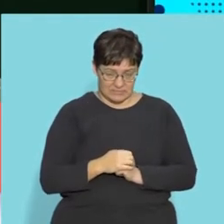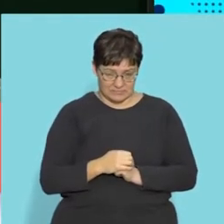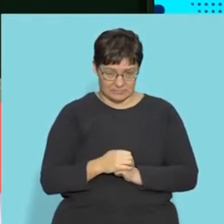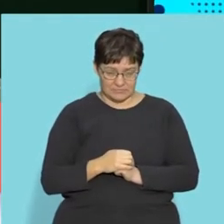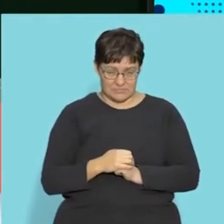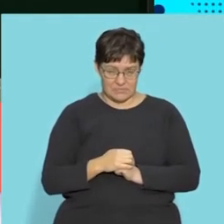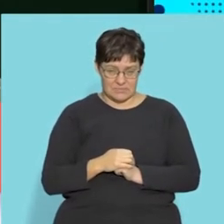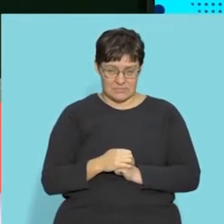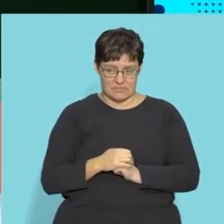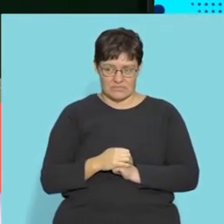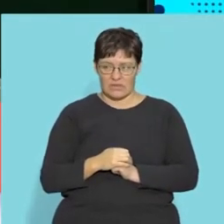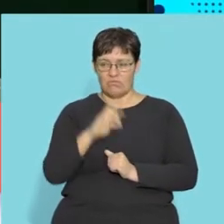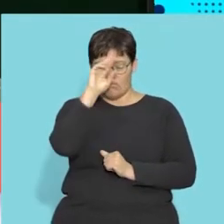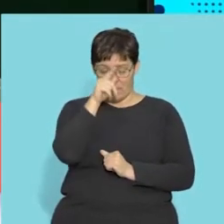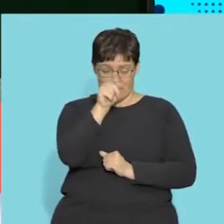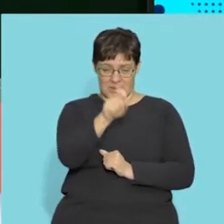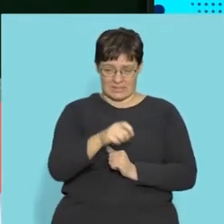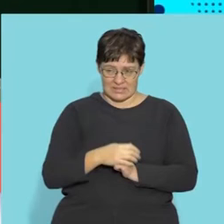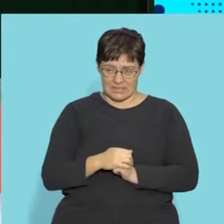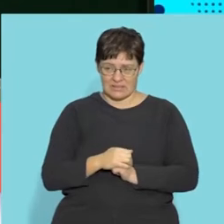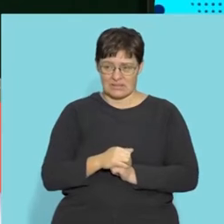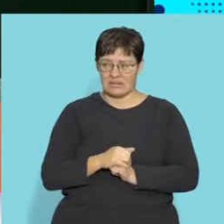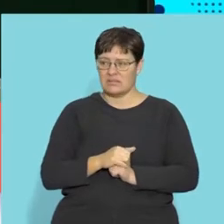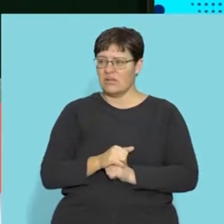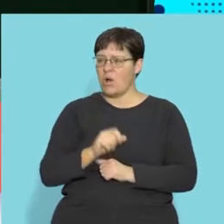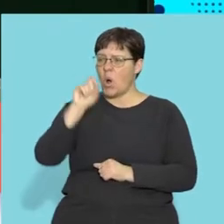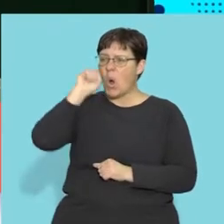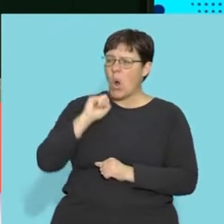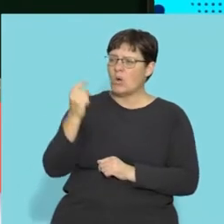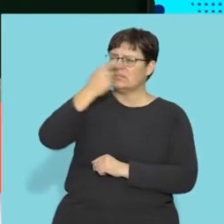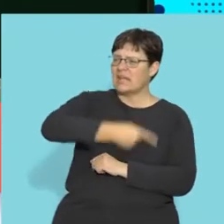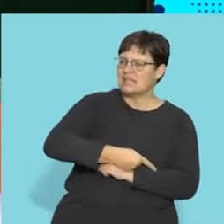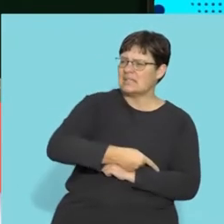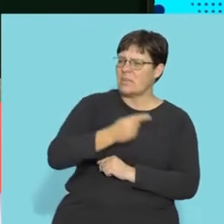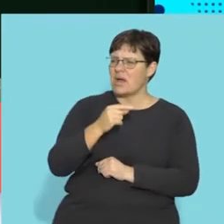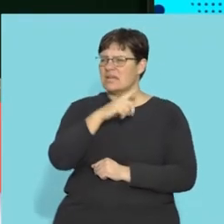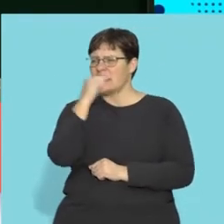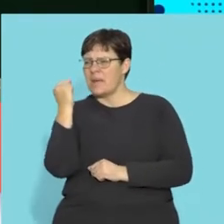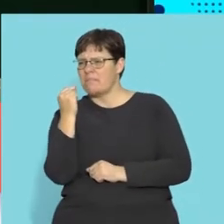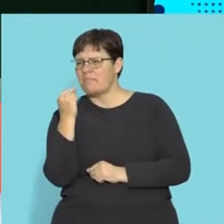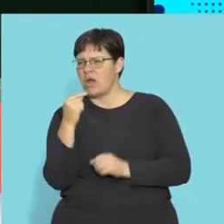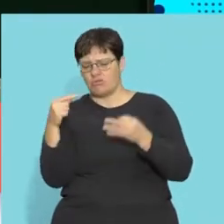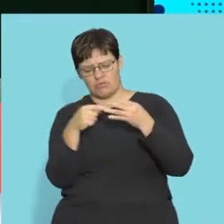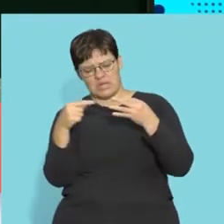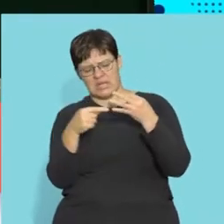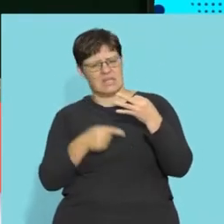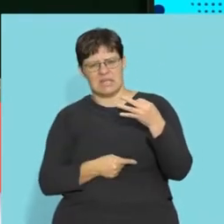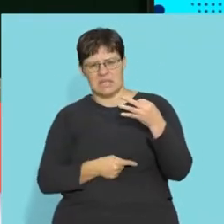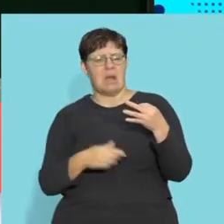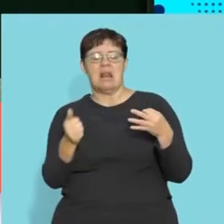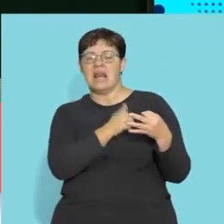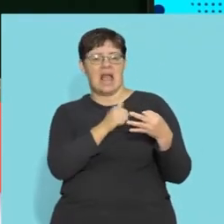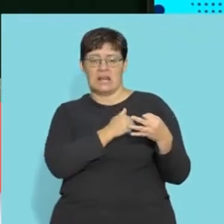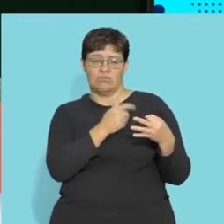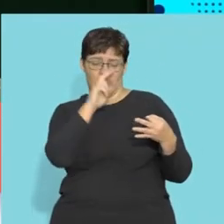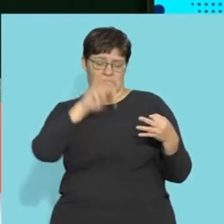Meninges, membranes. Right. Just remember it like that. In the old days, you had to remember the names of